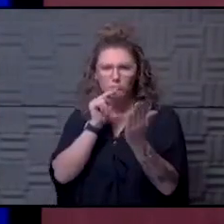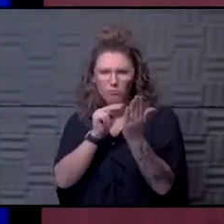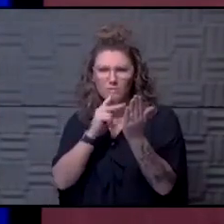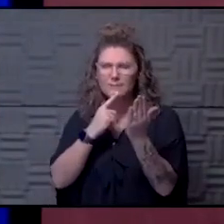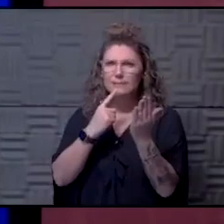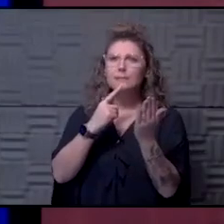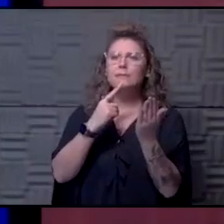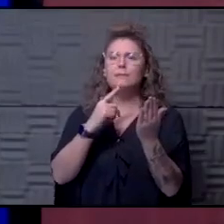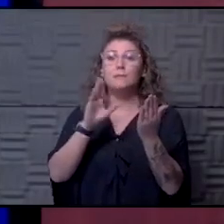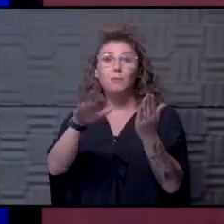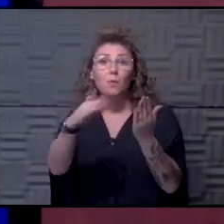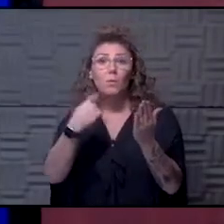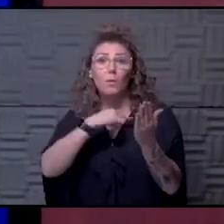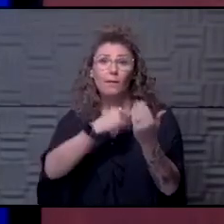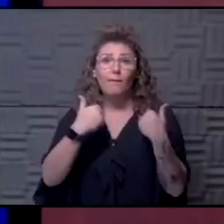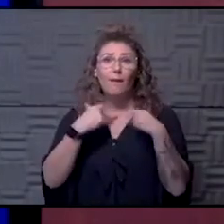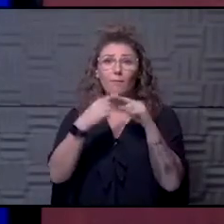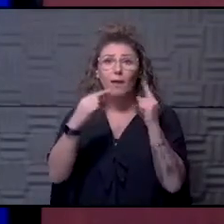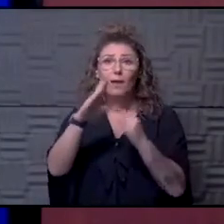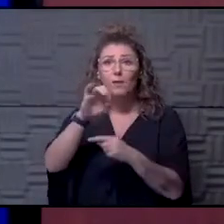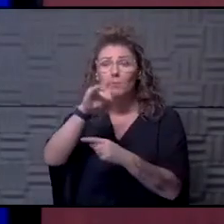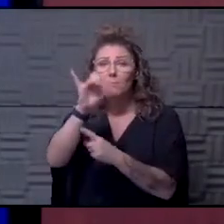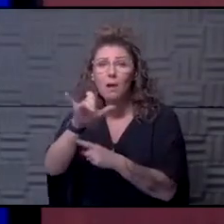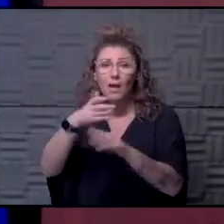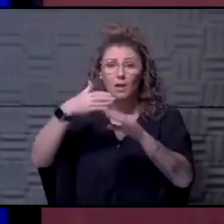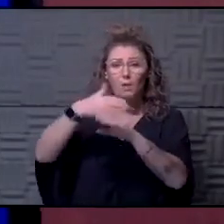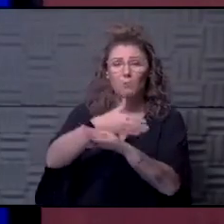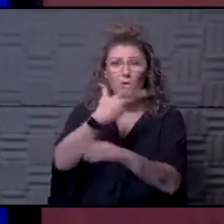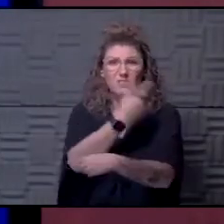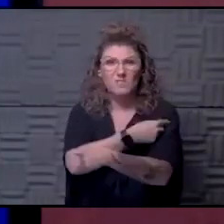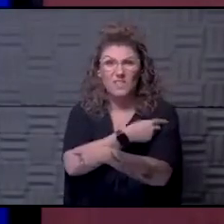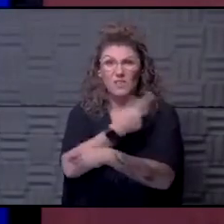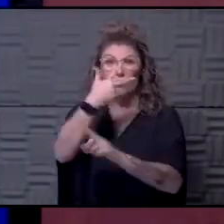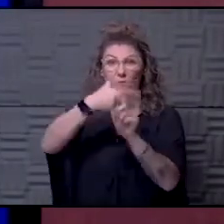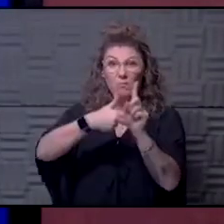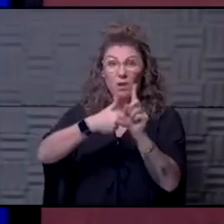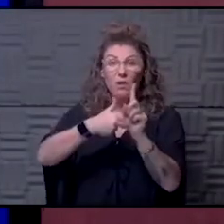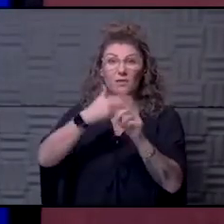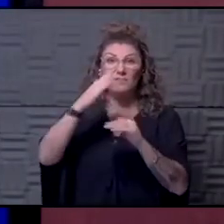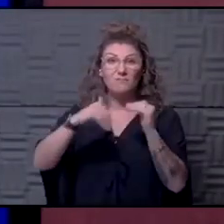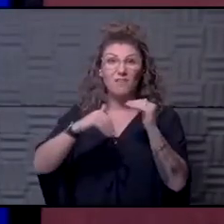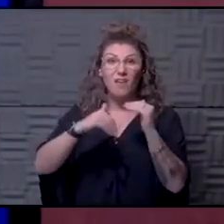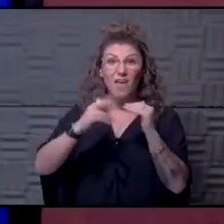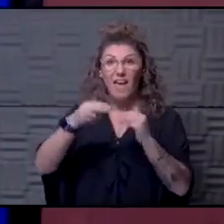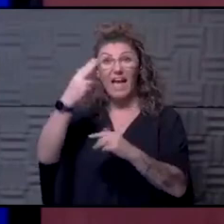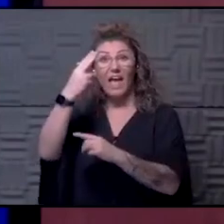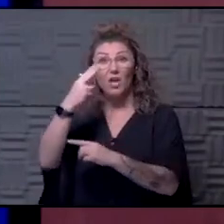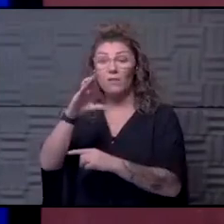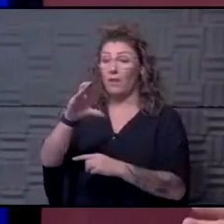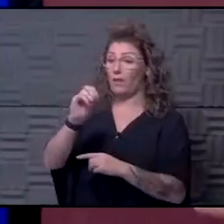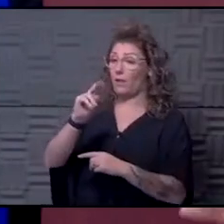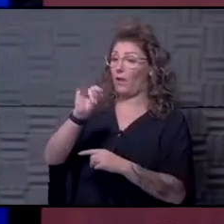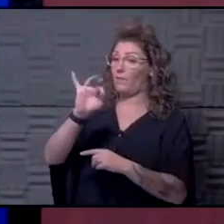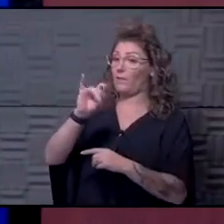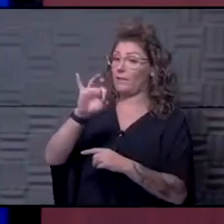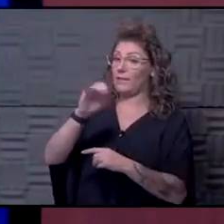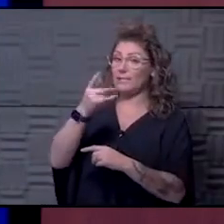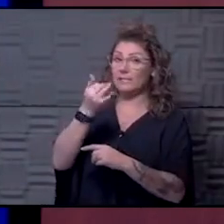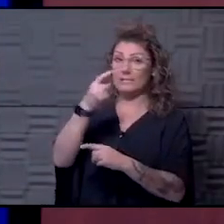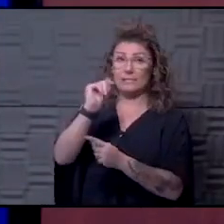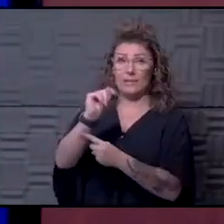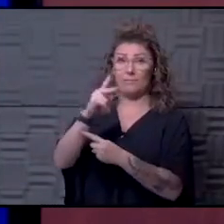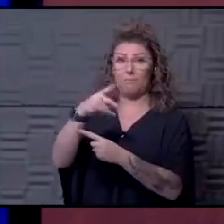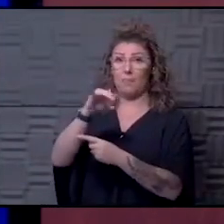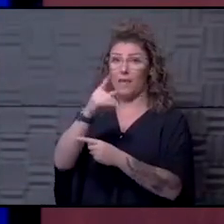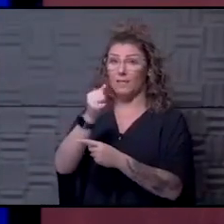gosh, we have antibody titers post-vaccination at three months that are higher than convalescent plasma at three months. So, that's a good sign.